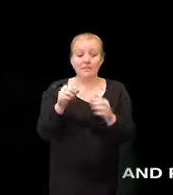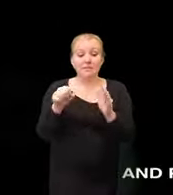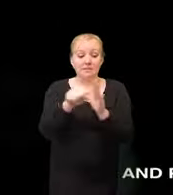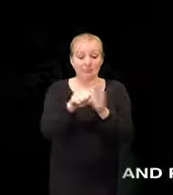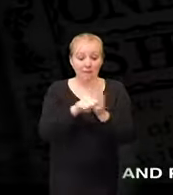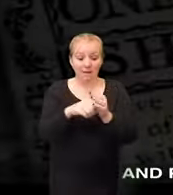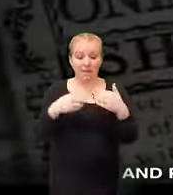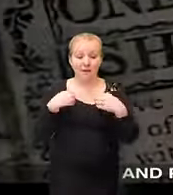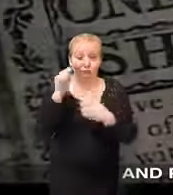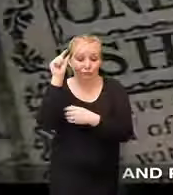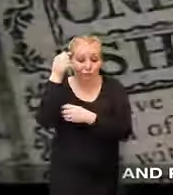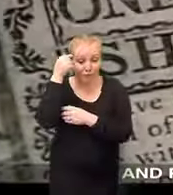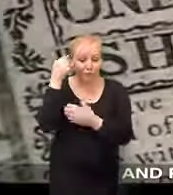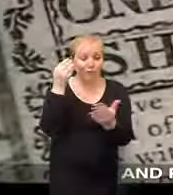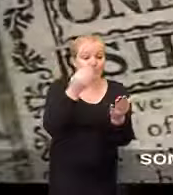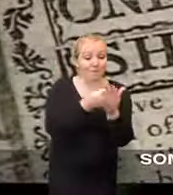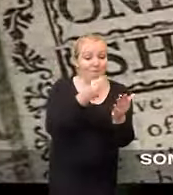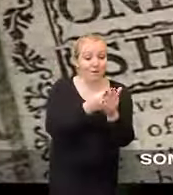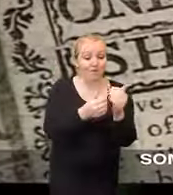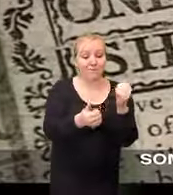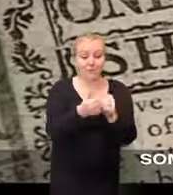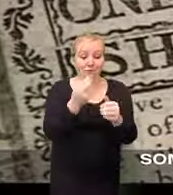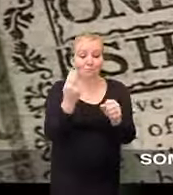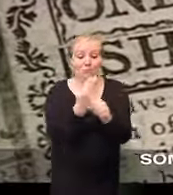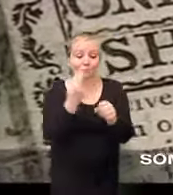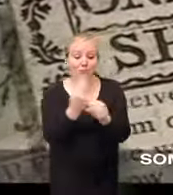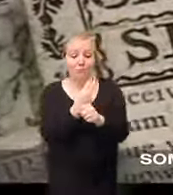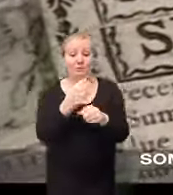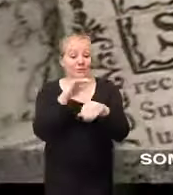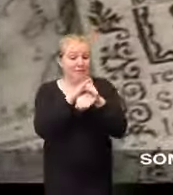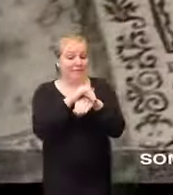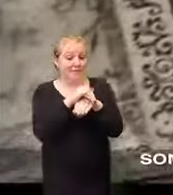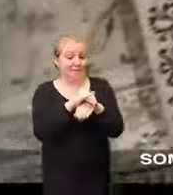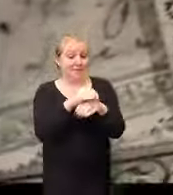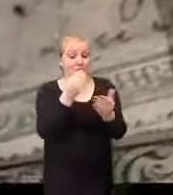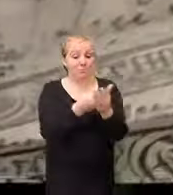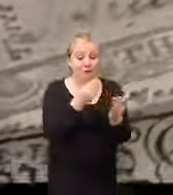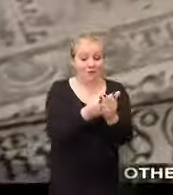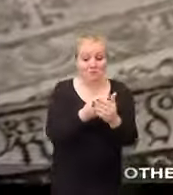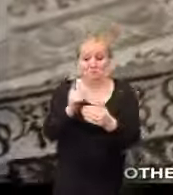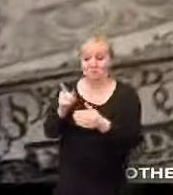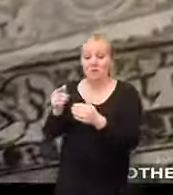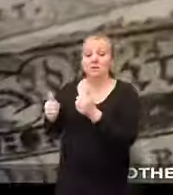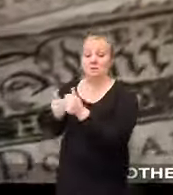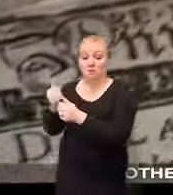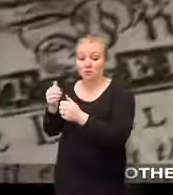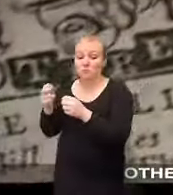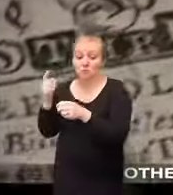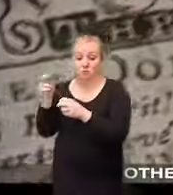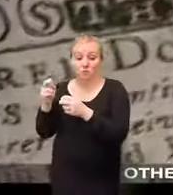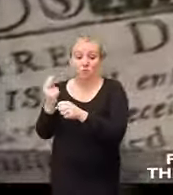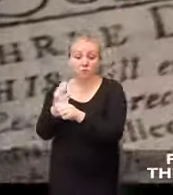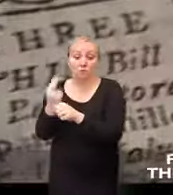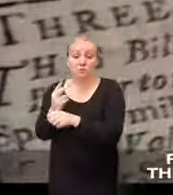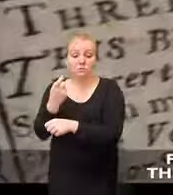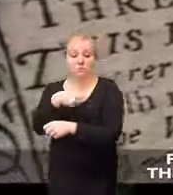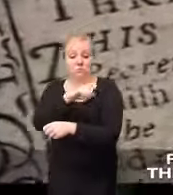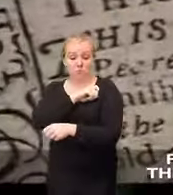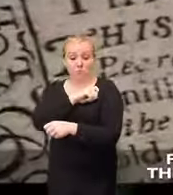government and prints its own currency some use English pounds as the standard others use Spanish dollars